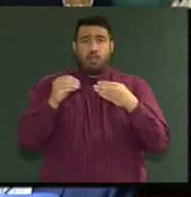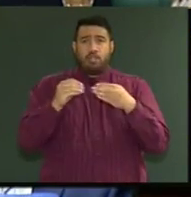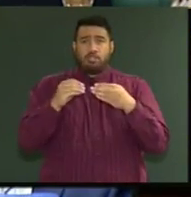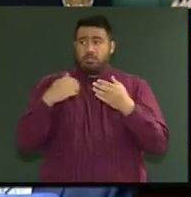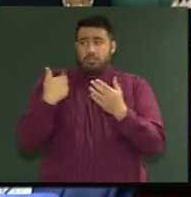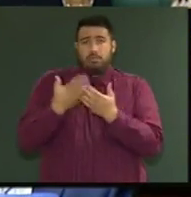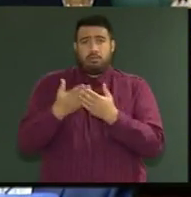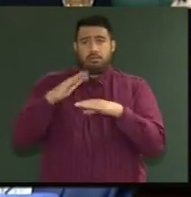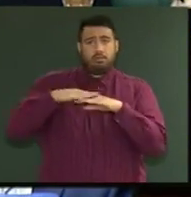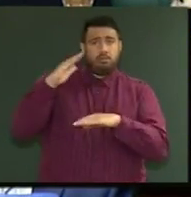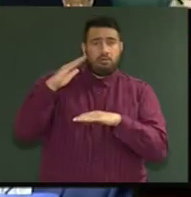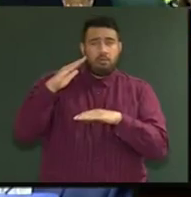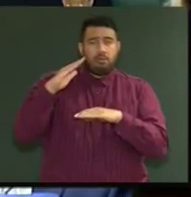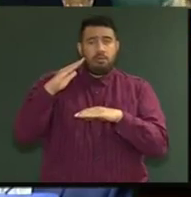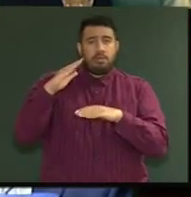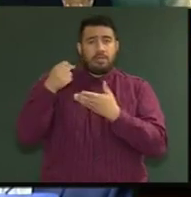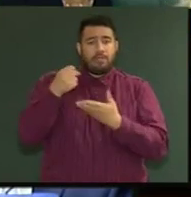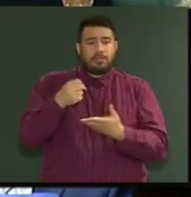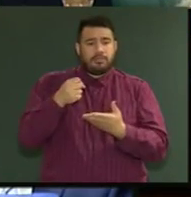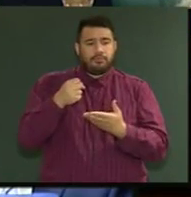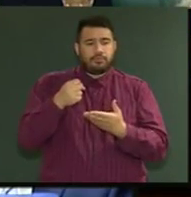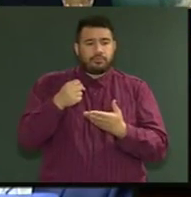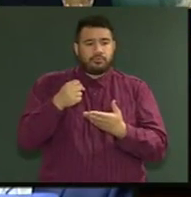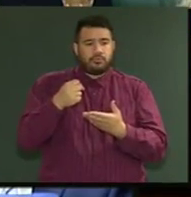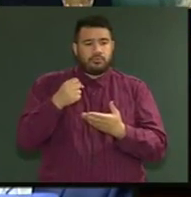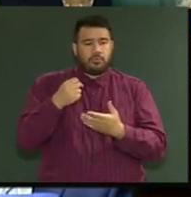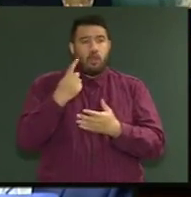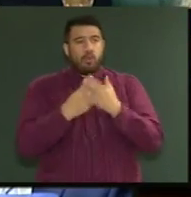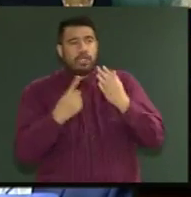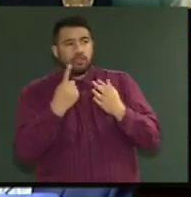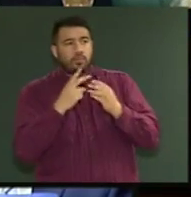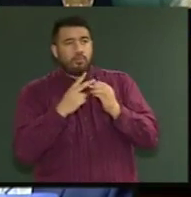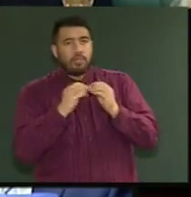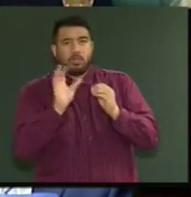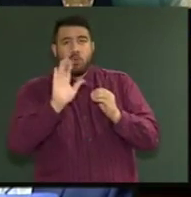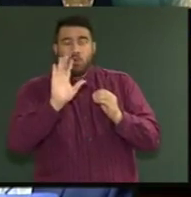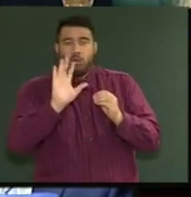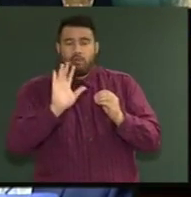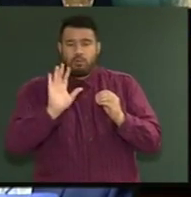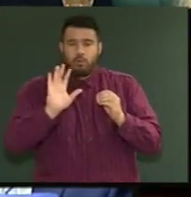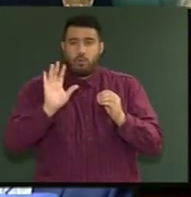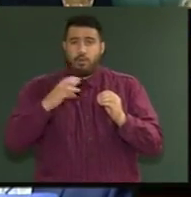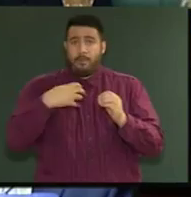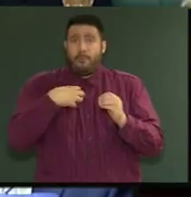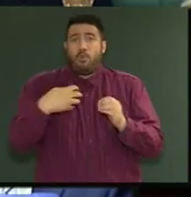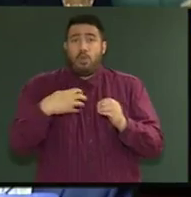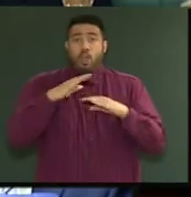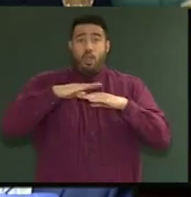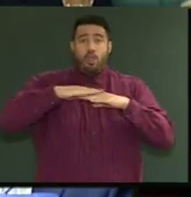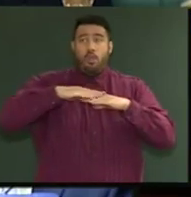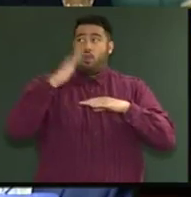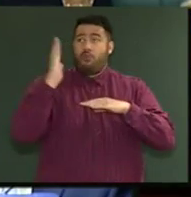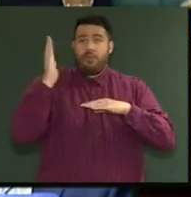$2 billion. Oh, no, no, no, no, hold on, there's more. Actually, more than $2 billion.